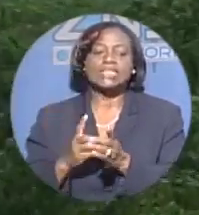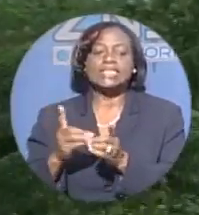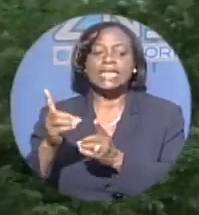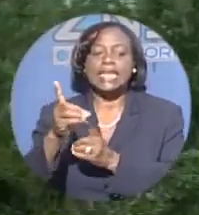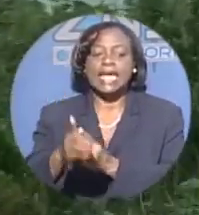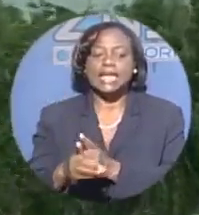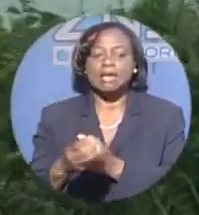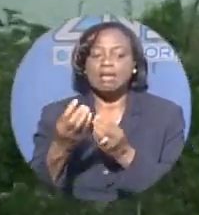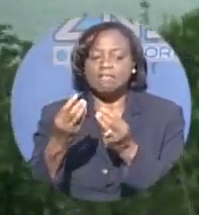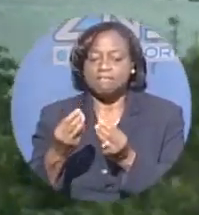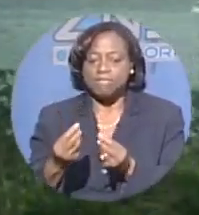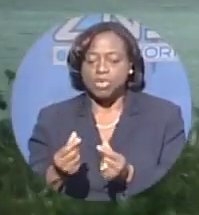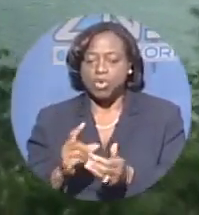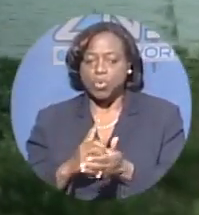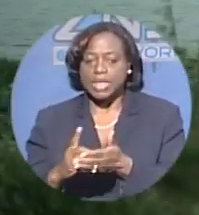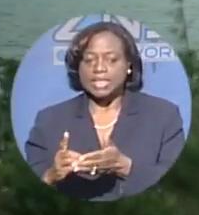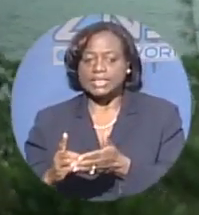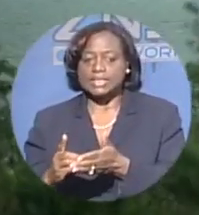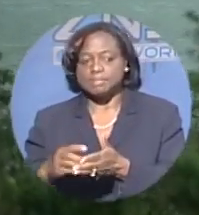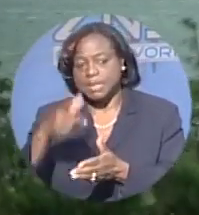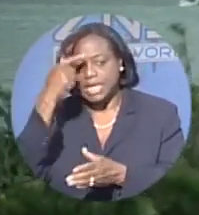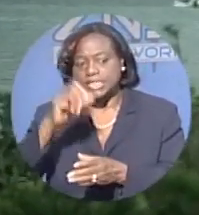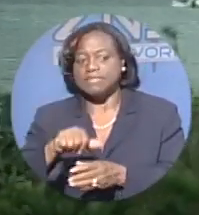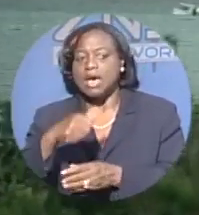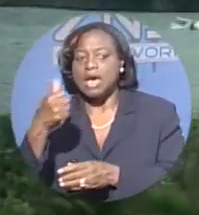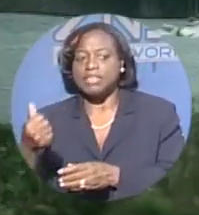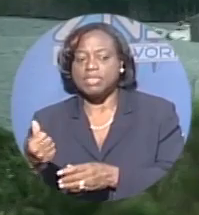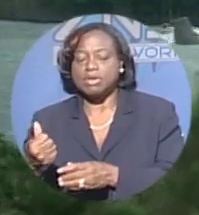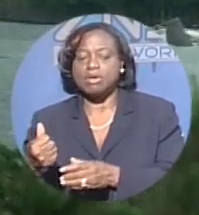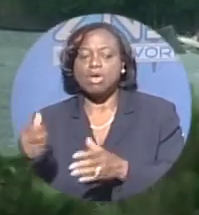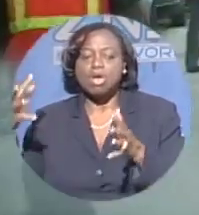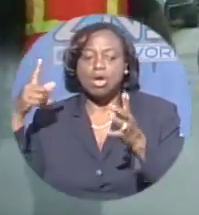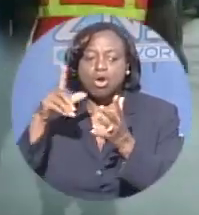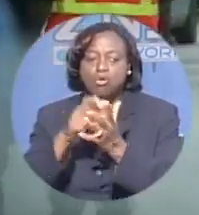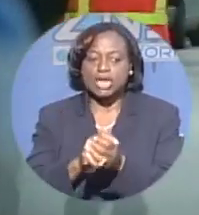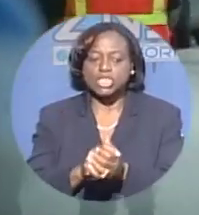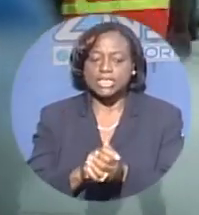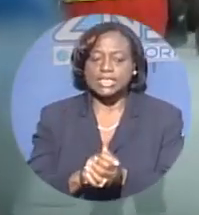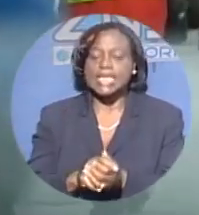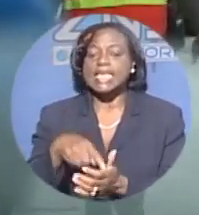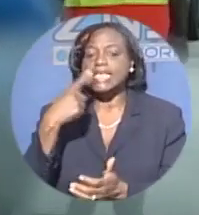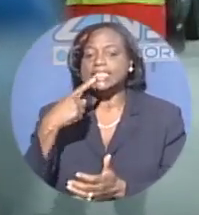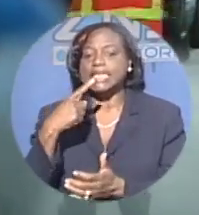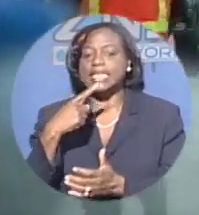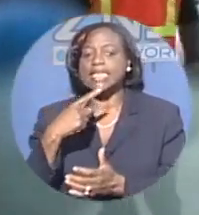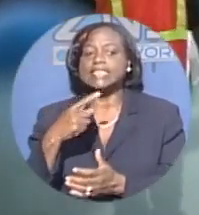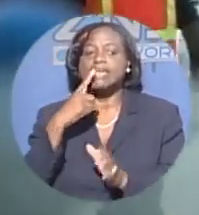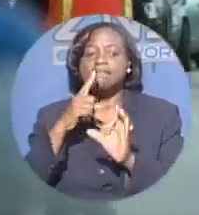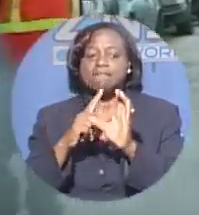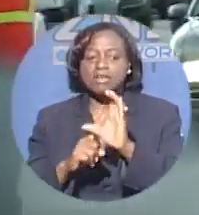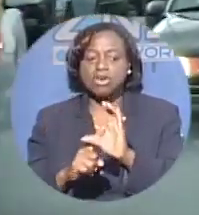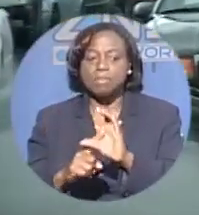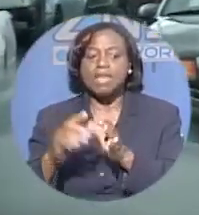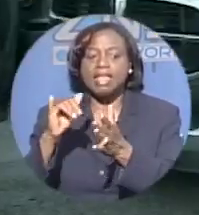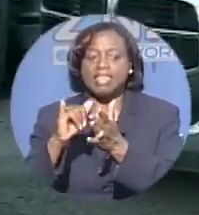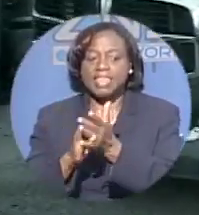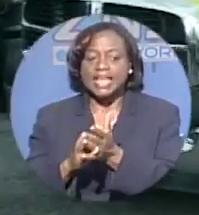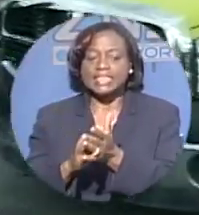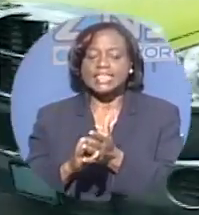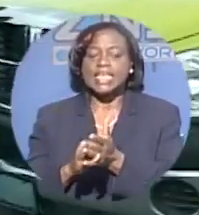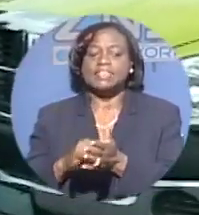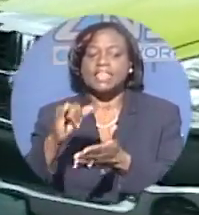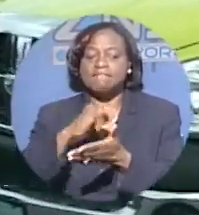crashes he was called on to probe. However, Adderley says he can confirm that the investigations have been closed and the report